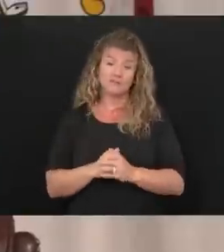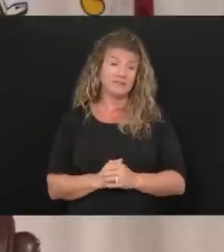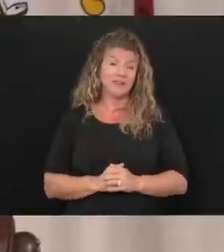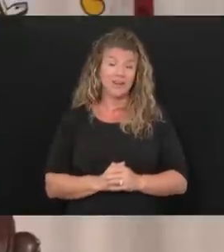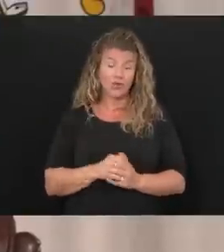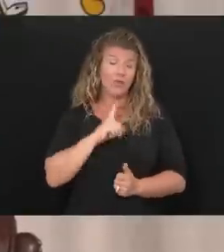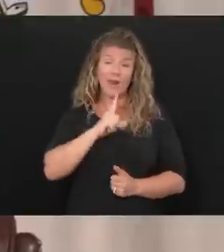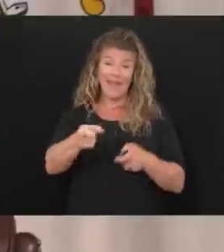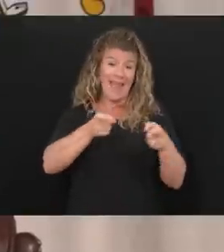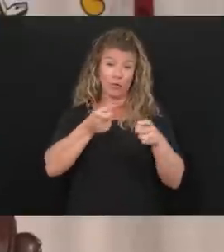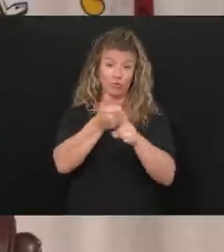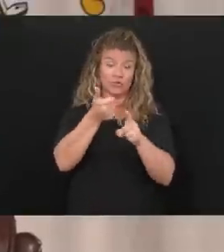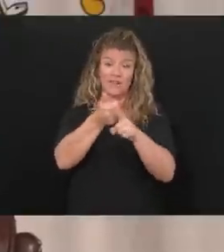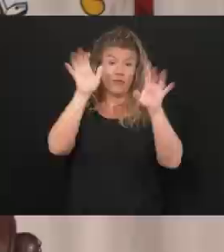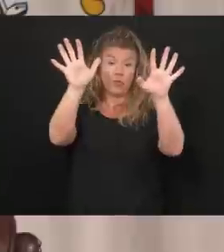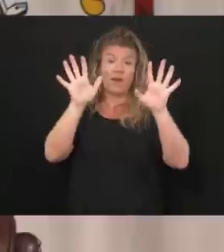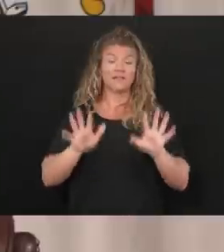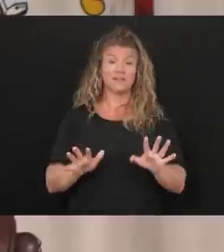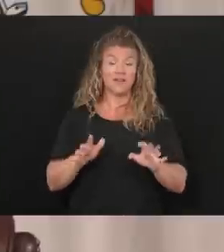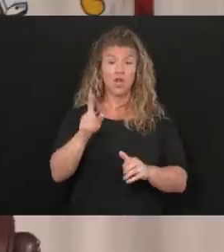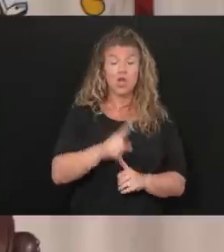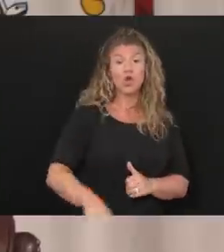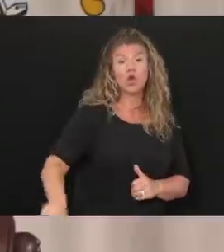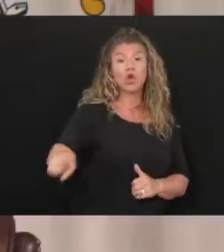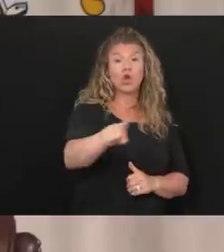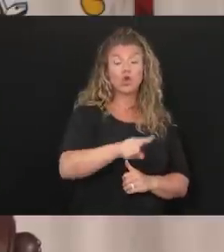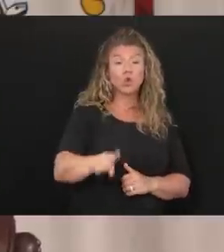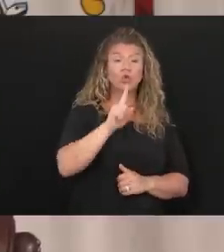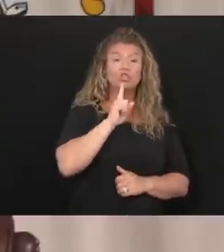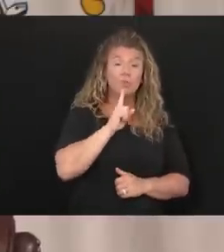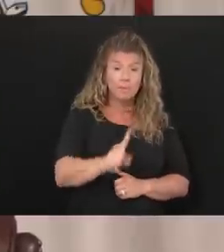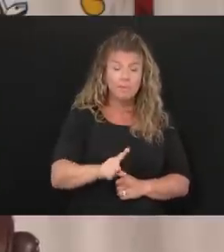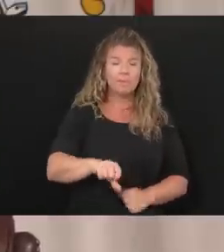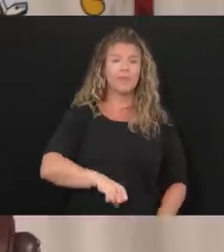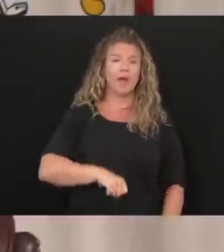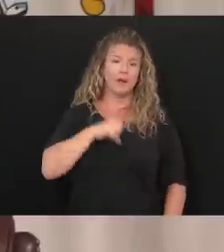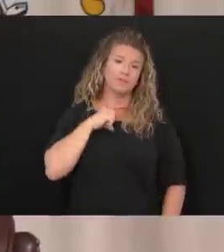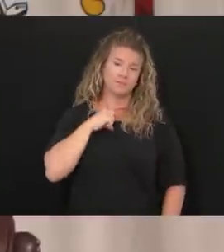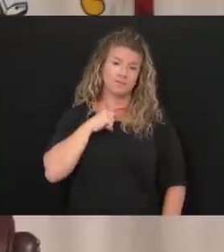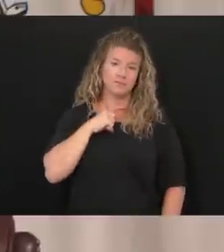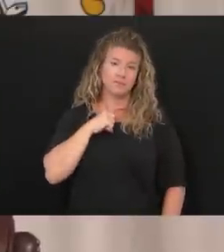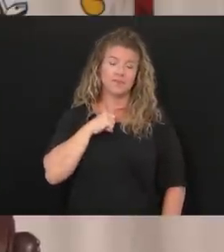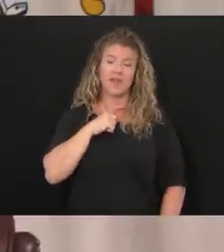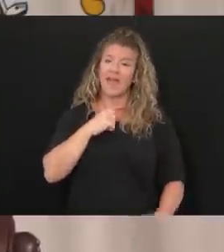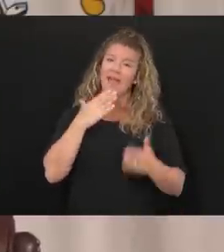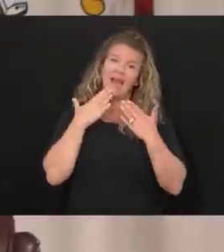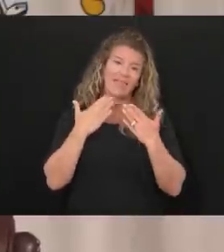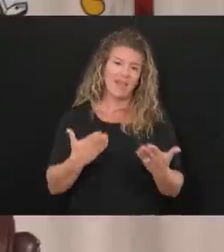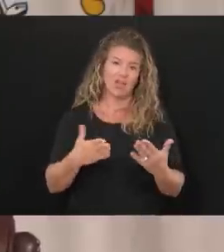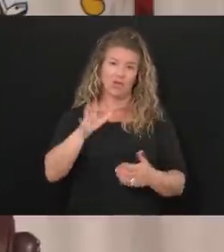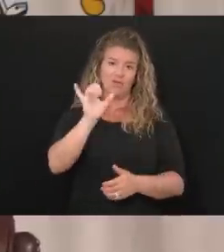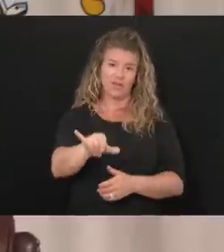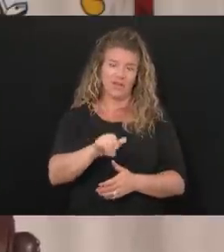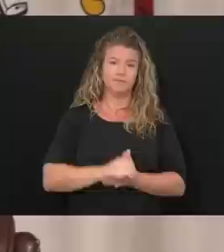greatest. You should be really, really proud, West Virginia, and I thank you for it.